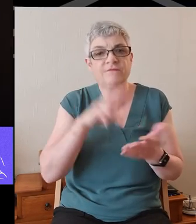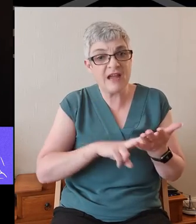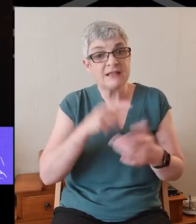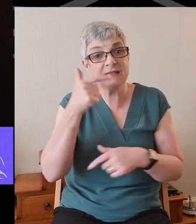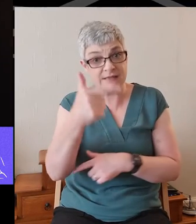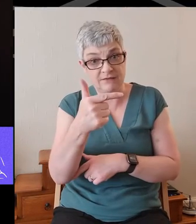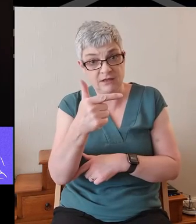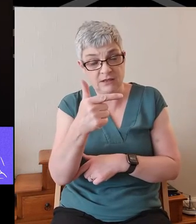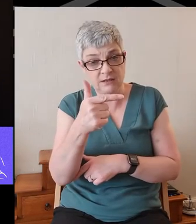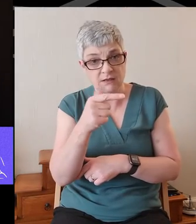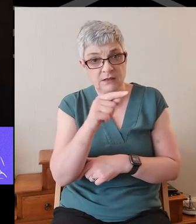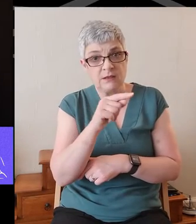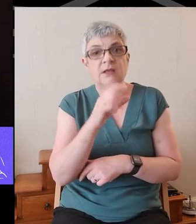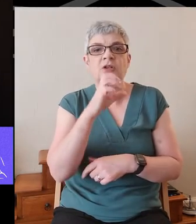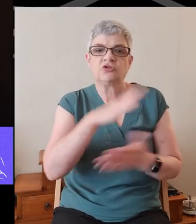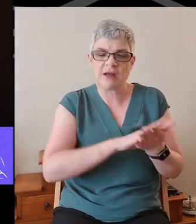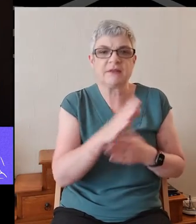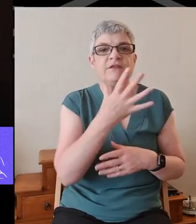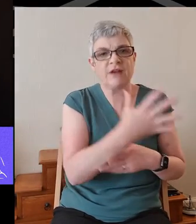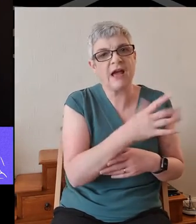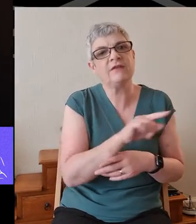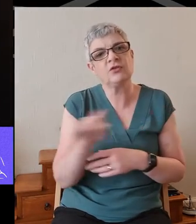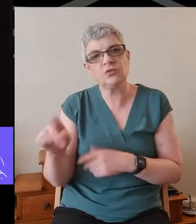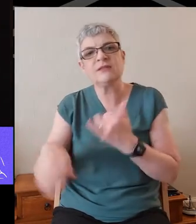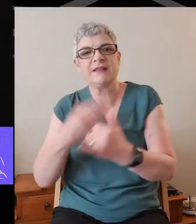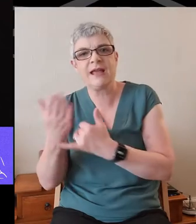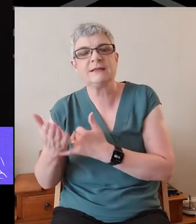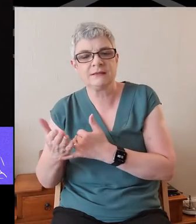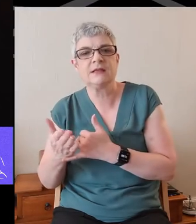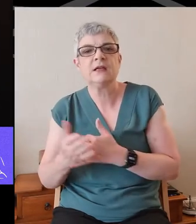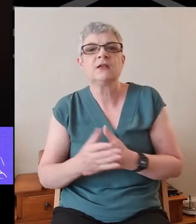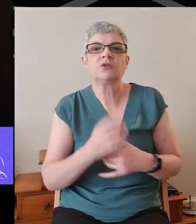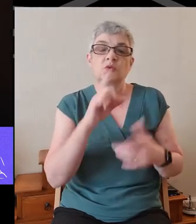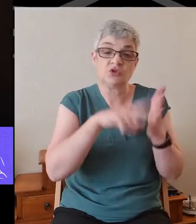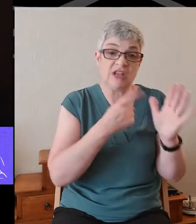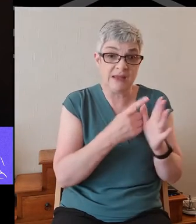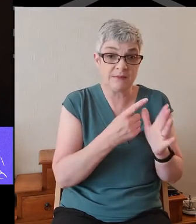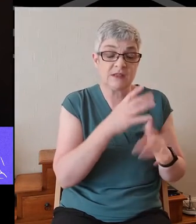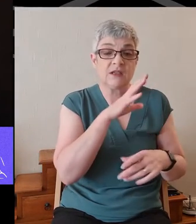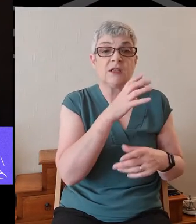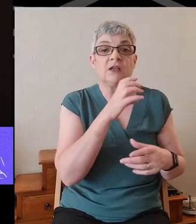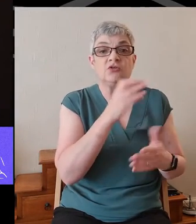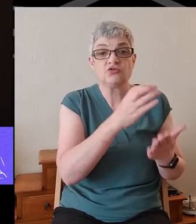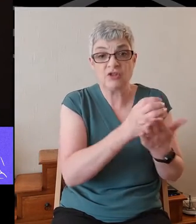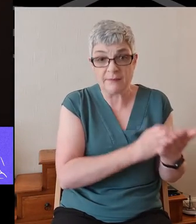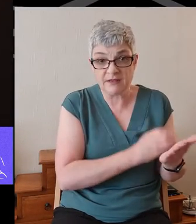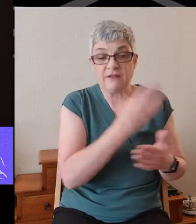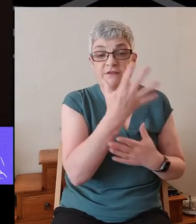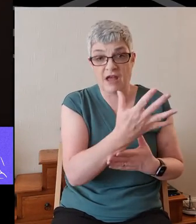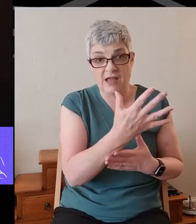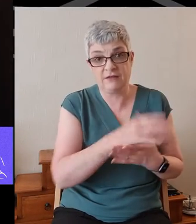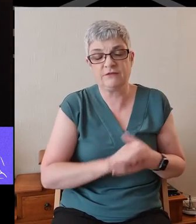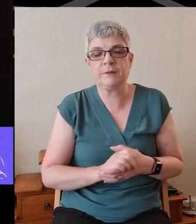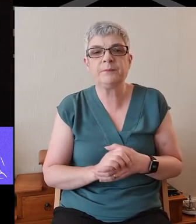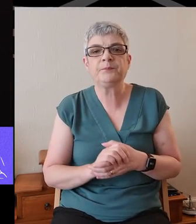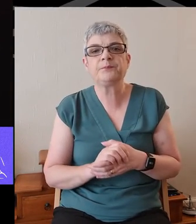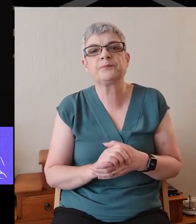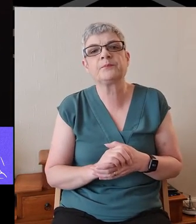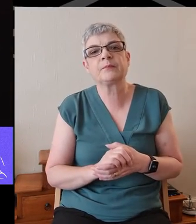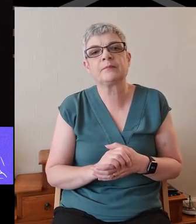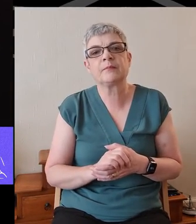through to the end of the book at verse 20. So James chapter 5, verse 7 to verse 20. Listen for the word of God.